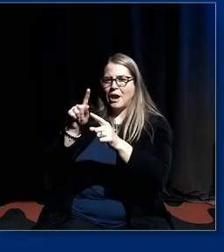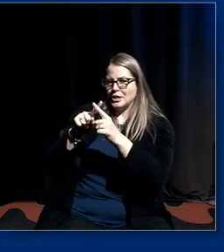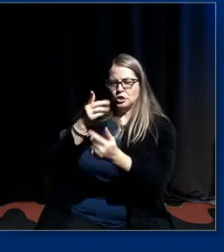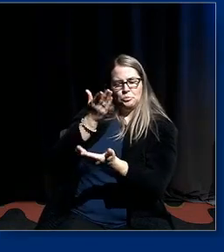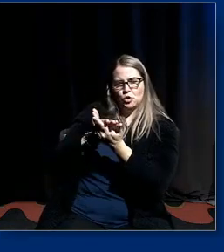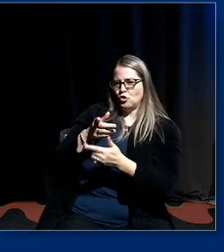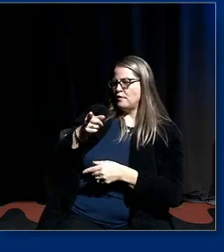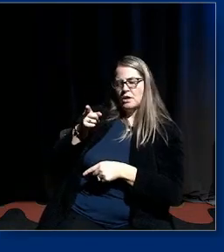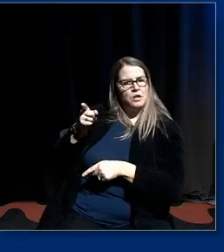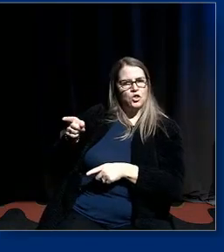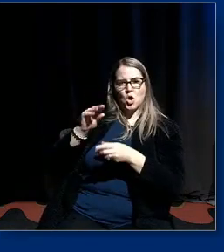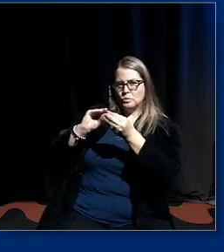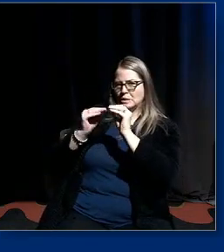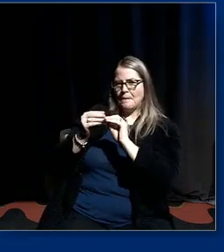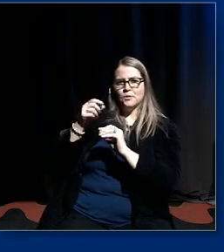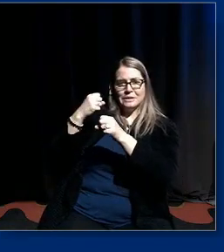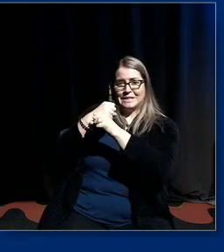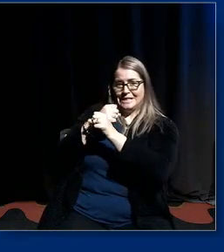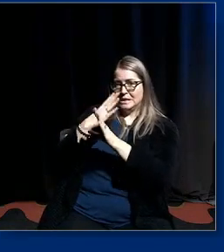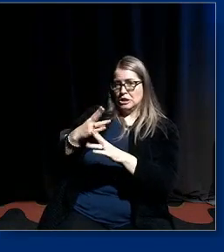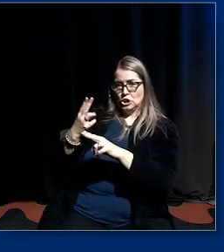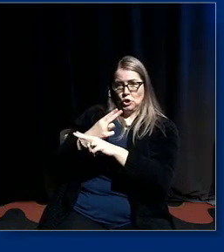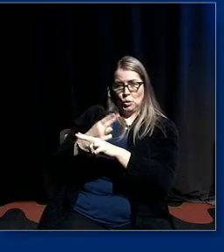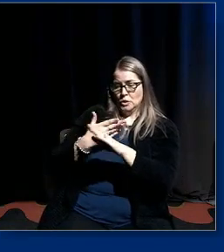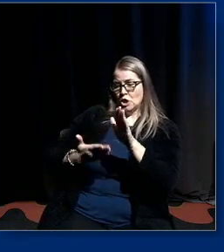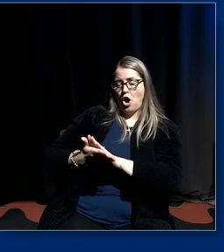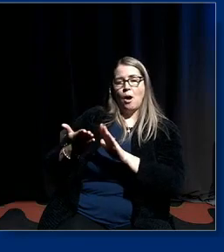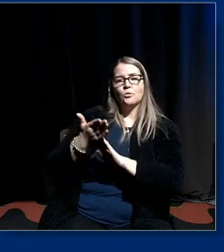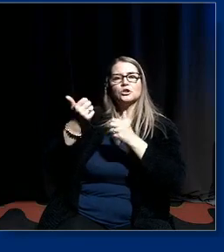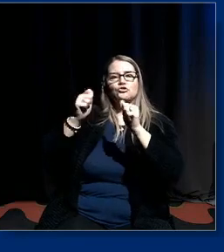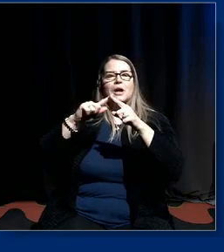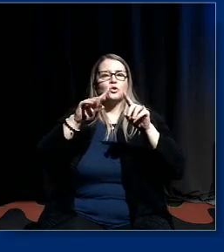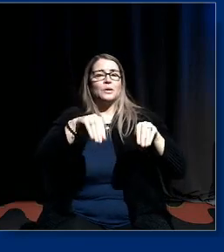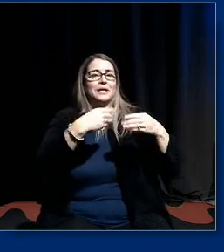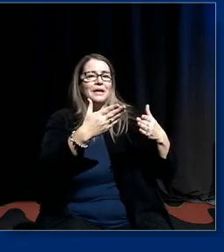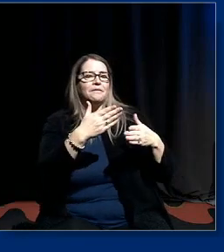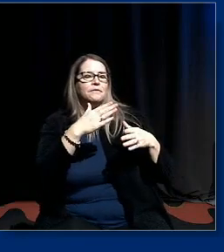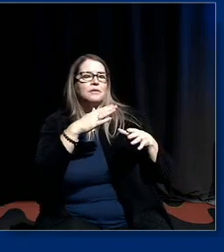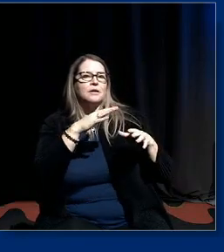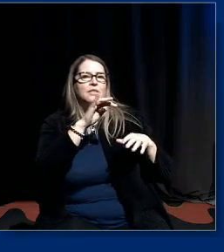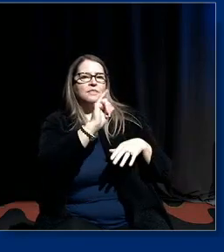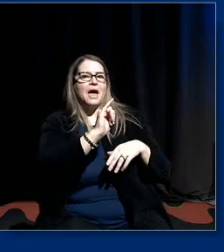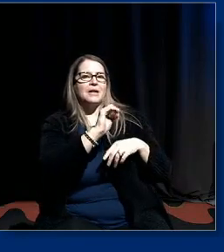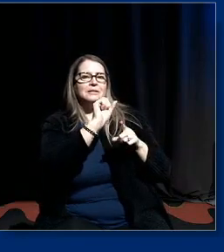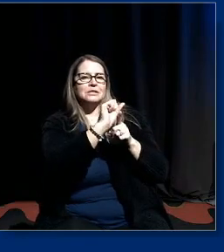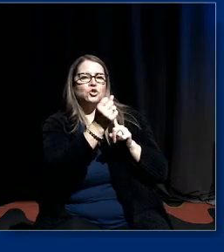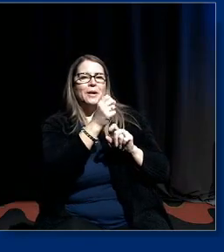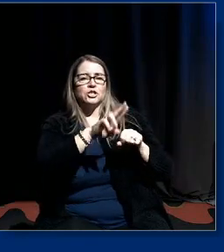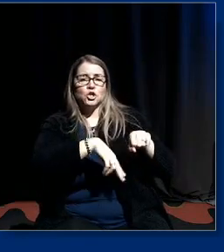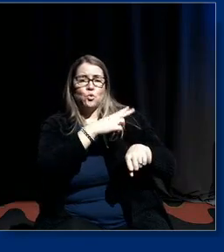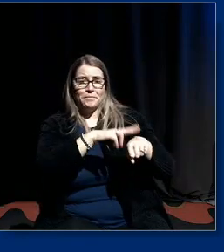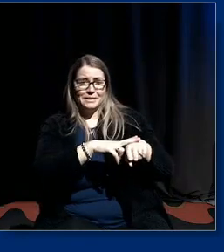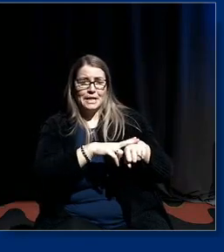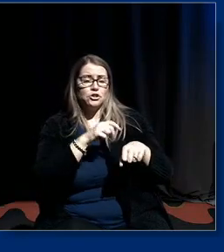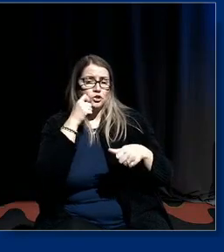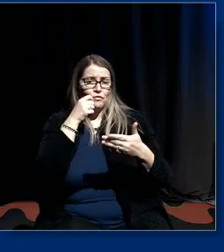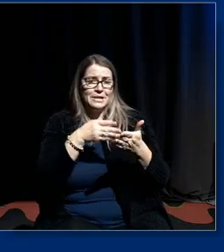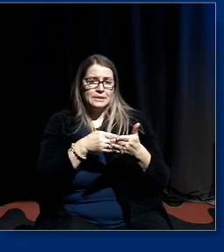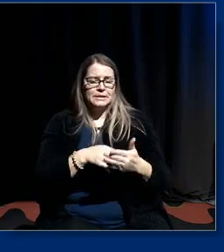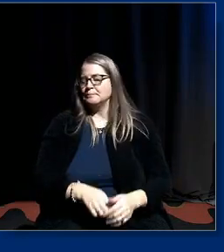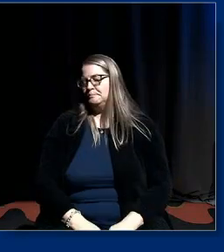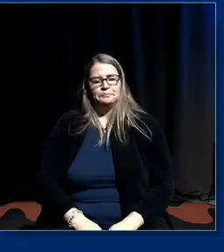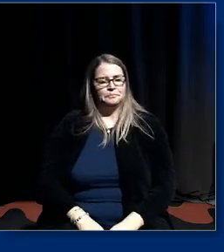statisticians operate to normalize racism and then turn it on its head and say well actually